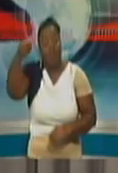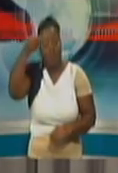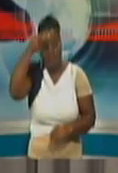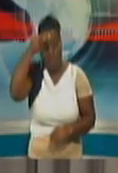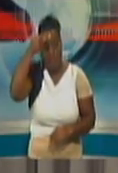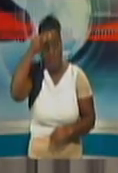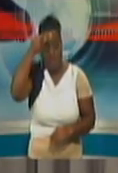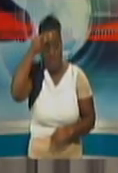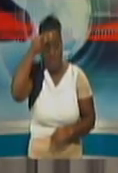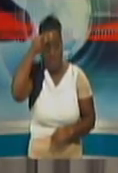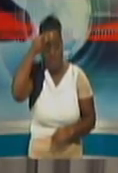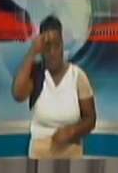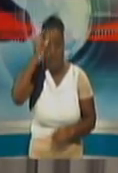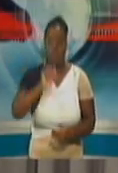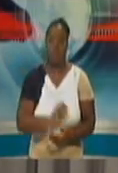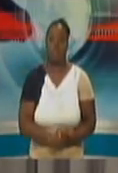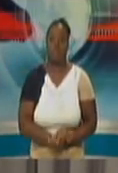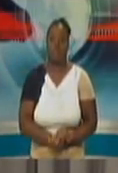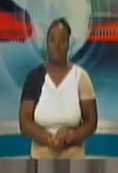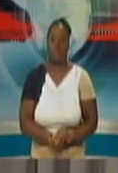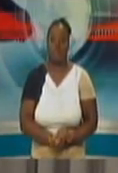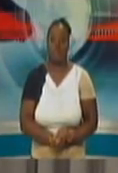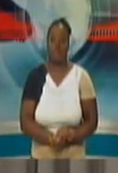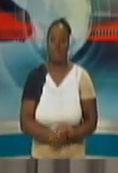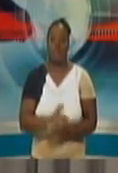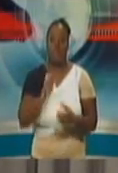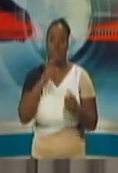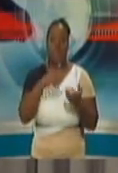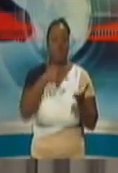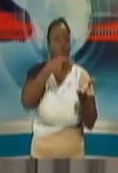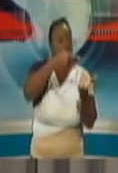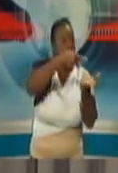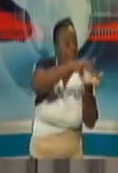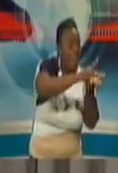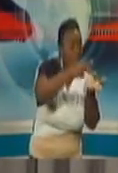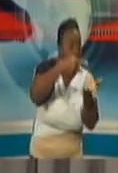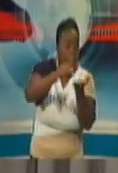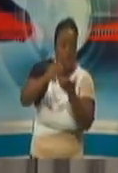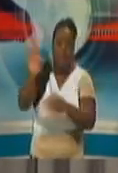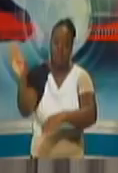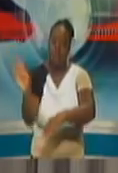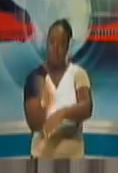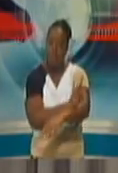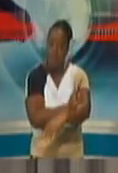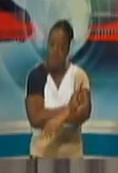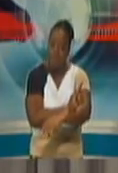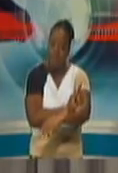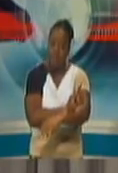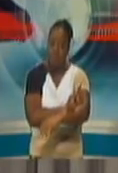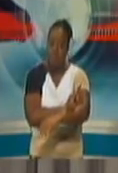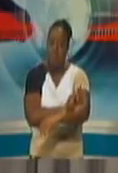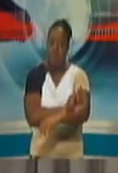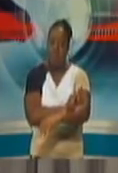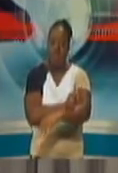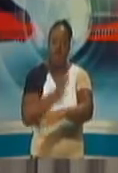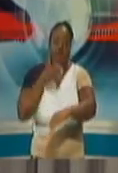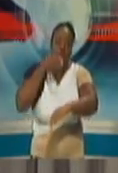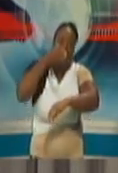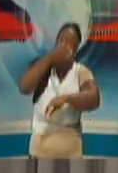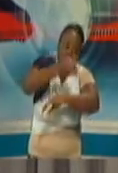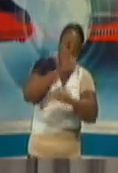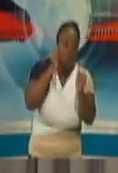at, for instance, reforms for e-payments for business but across government as well. We are also looking for